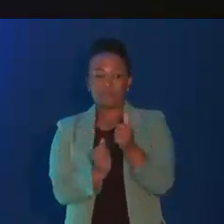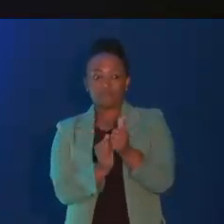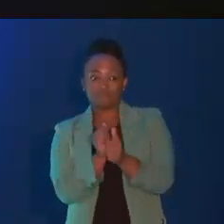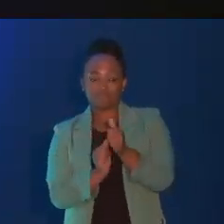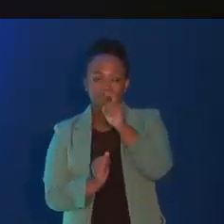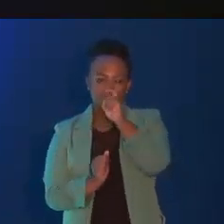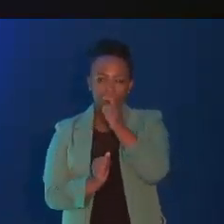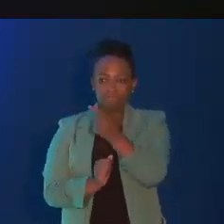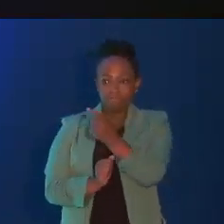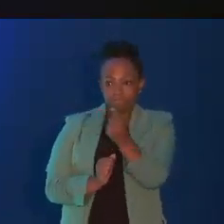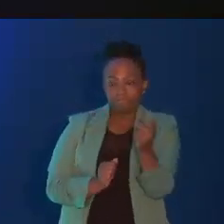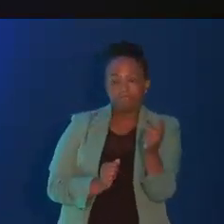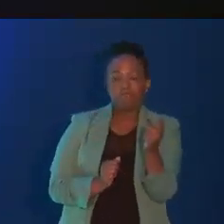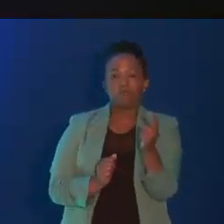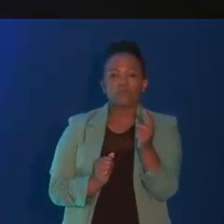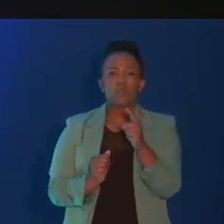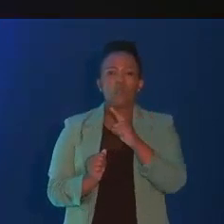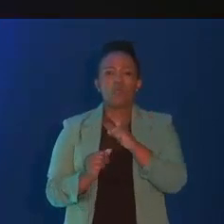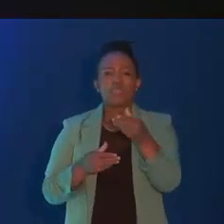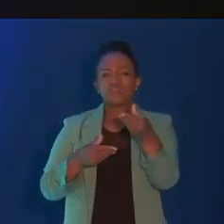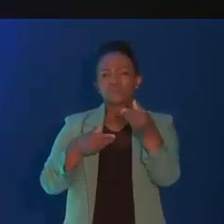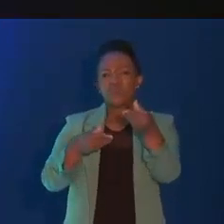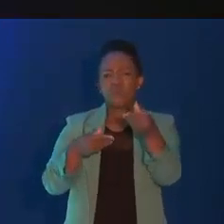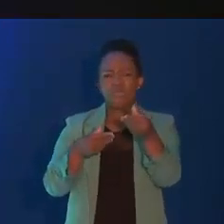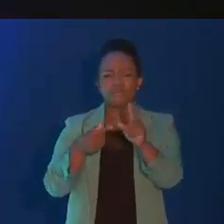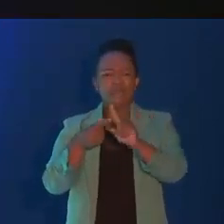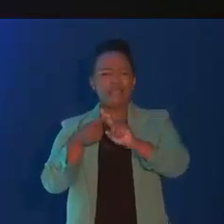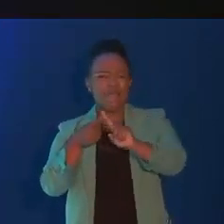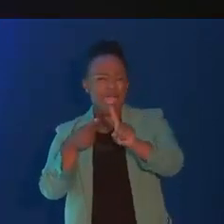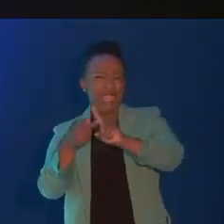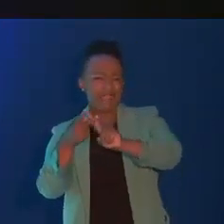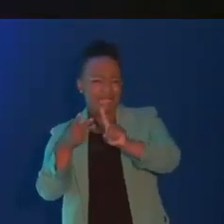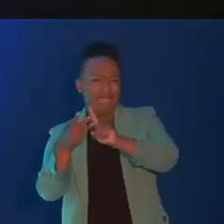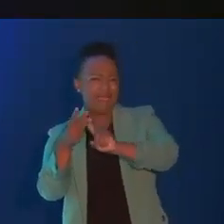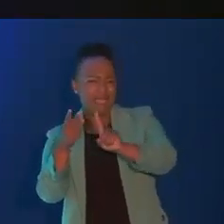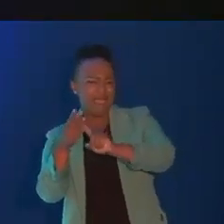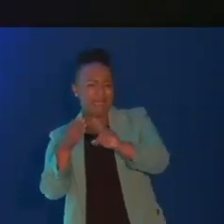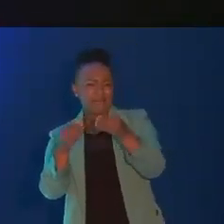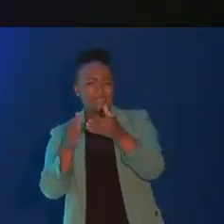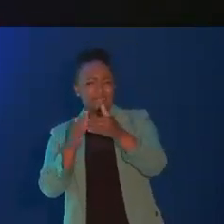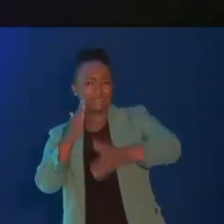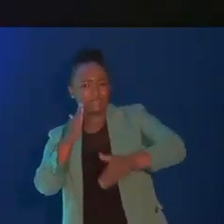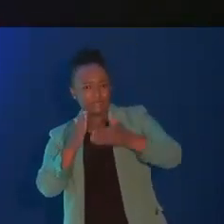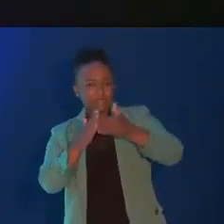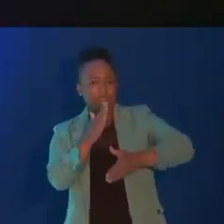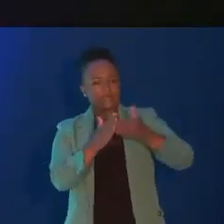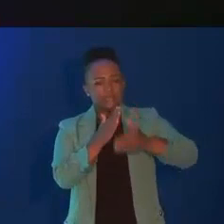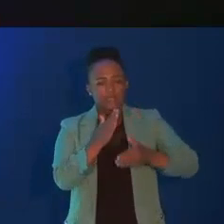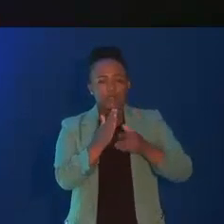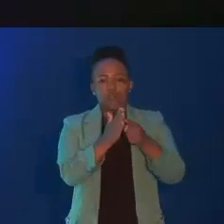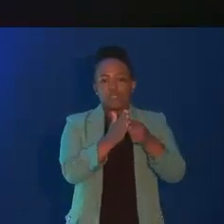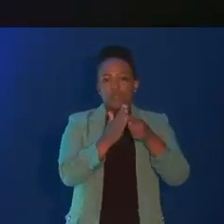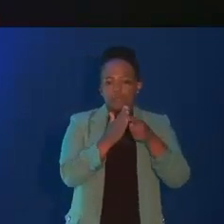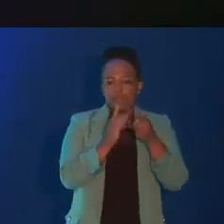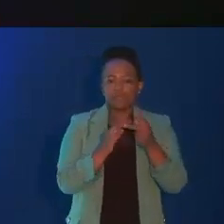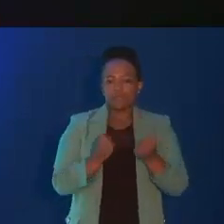sisters, cutting red tape must be matched with an urgent and drastic step on demand side and supply side